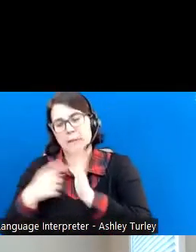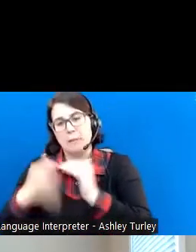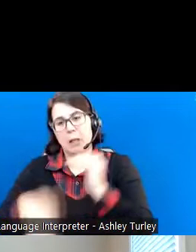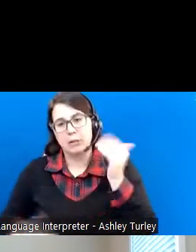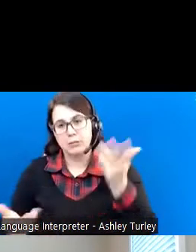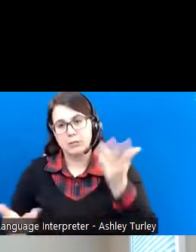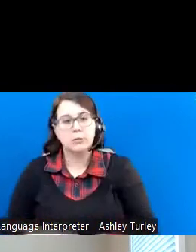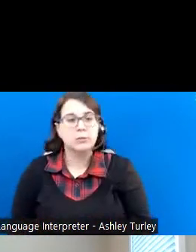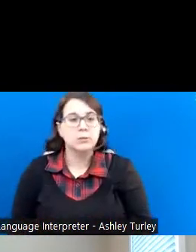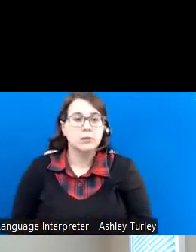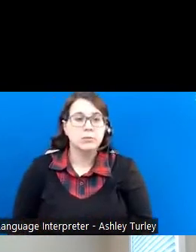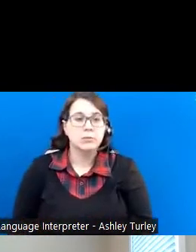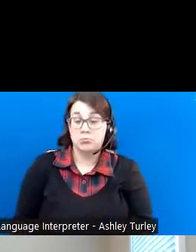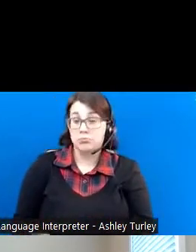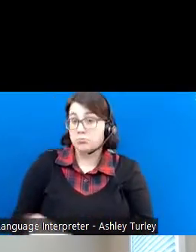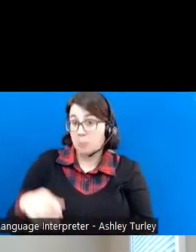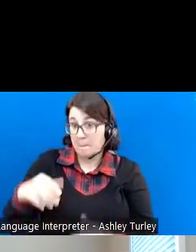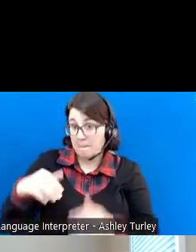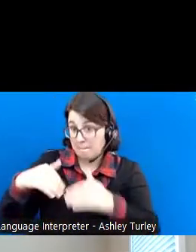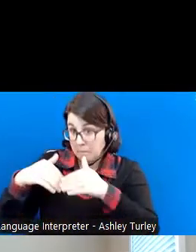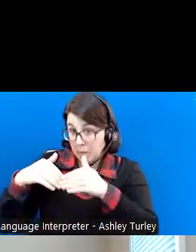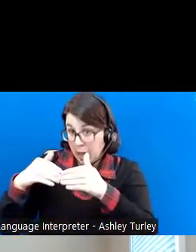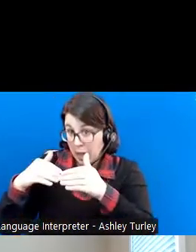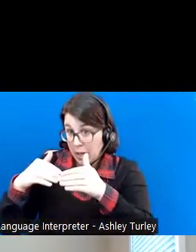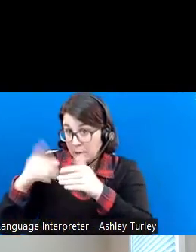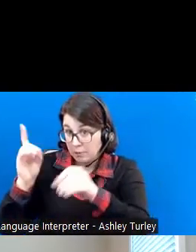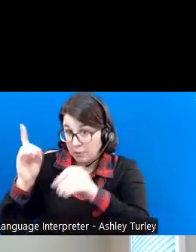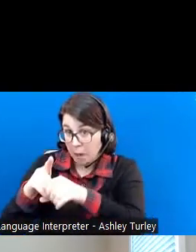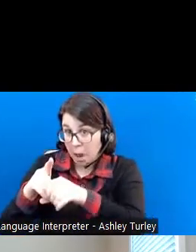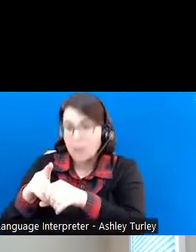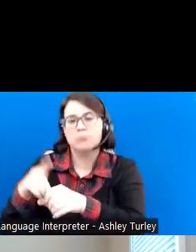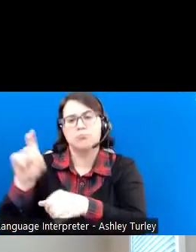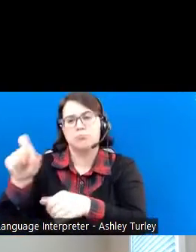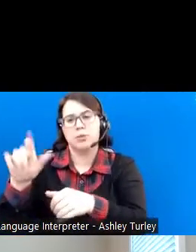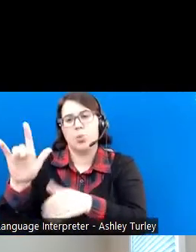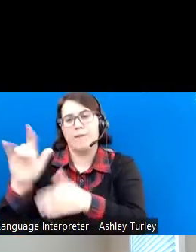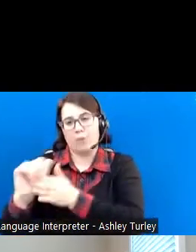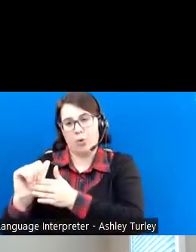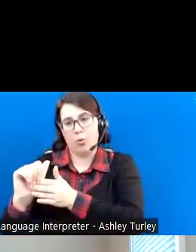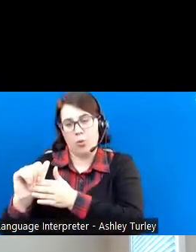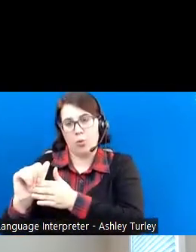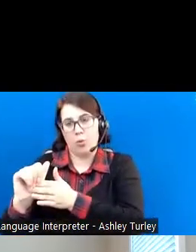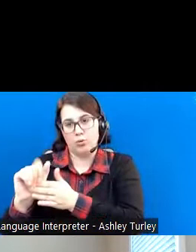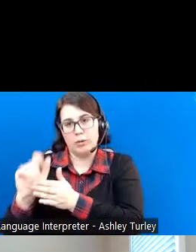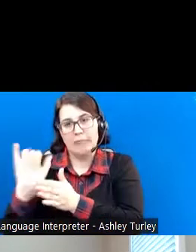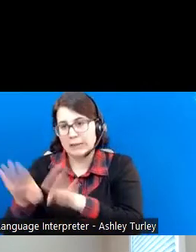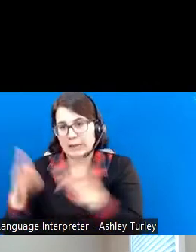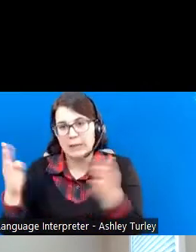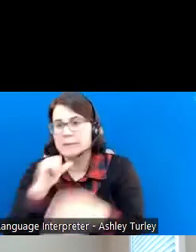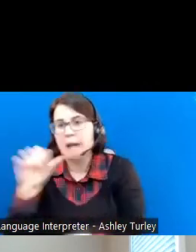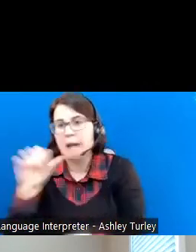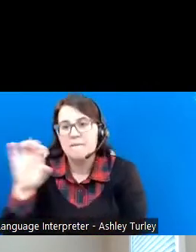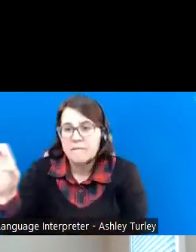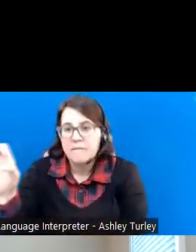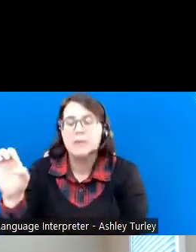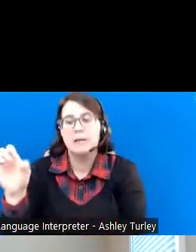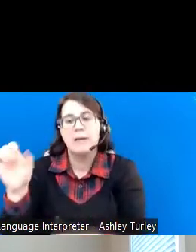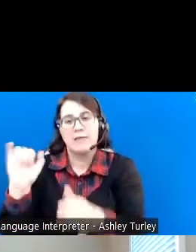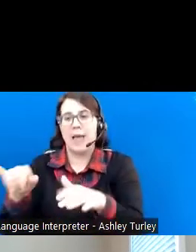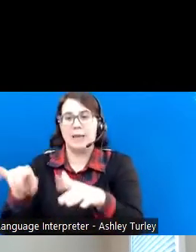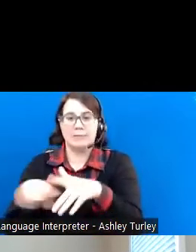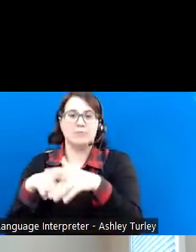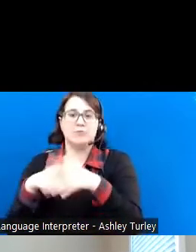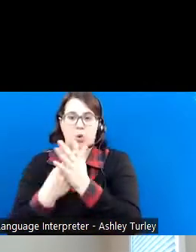There is a $25 minimum opening deposit to open the account. This is not a fee. It just creates the opening